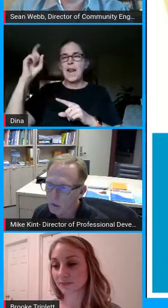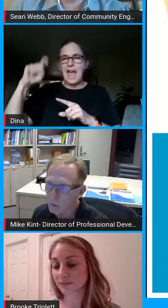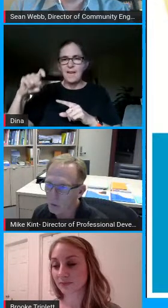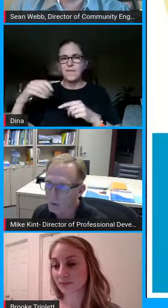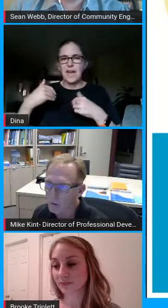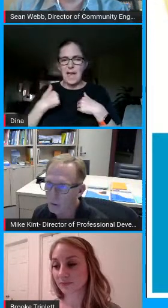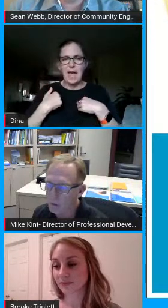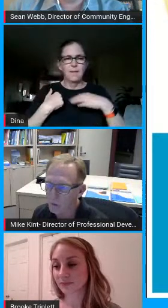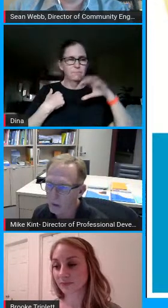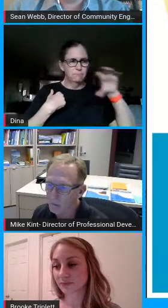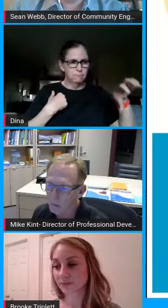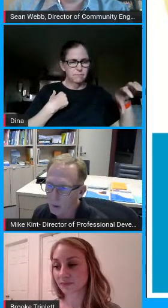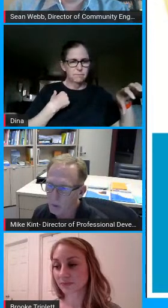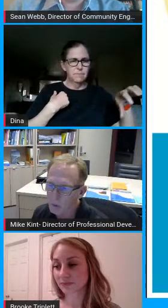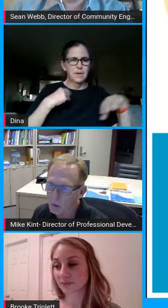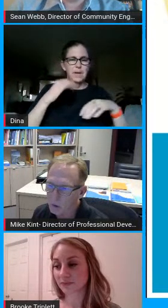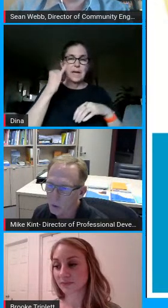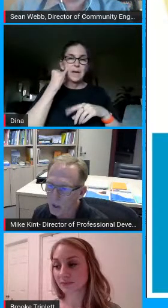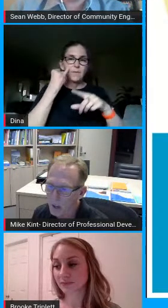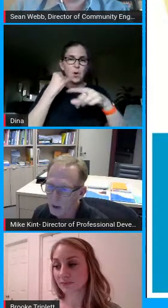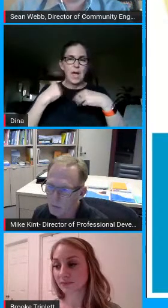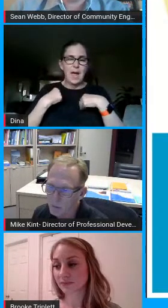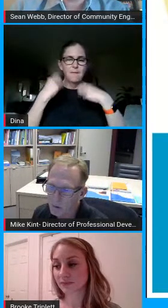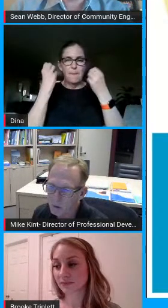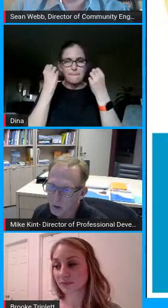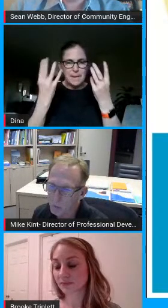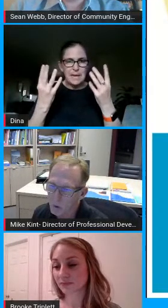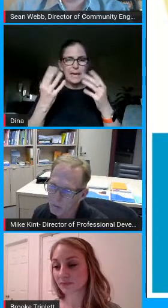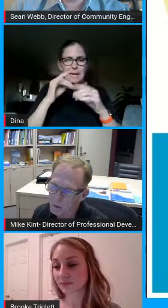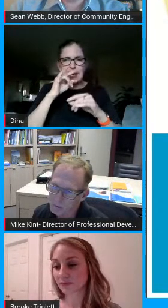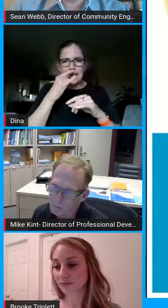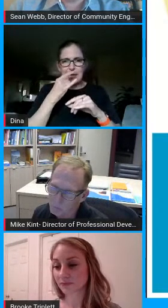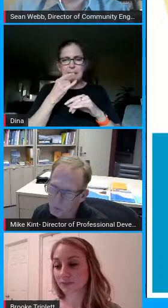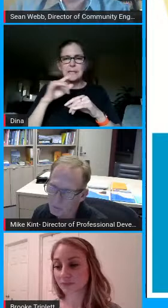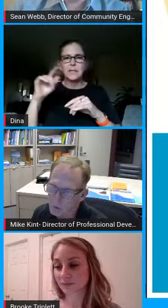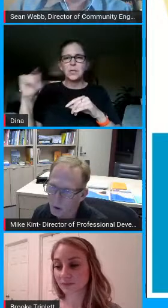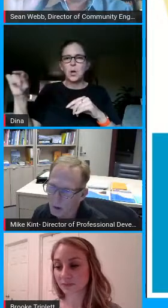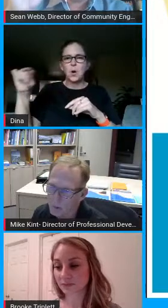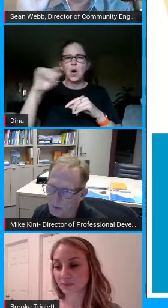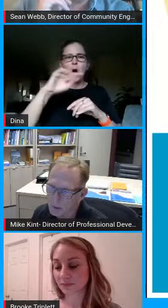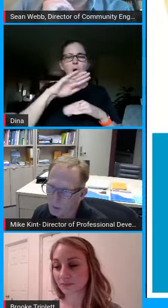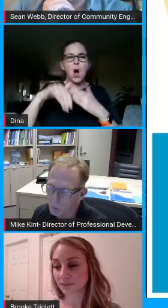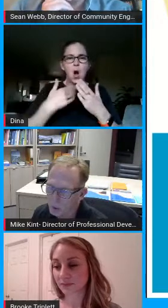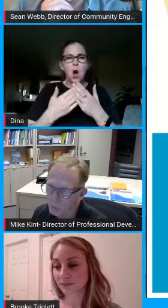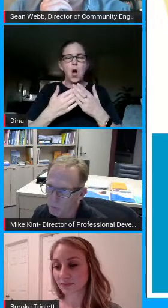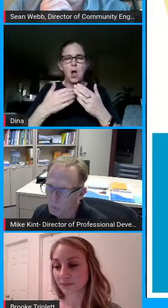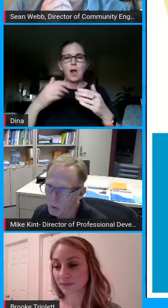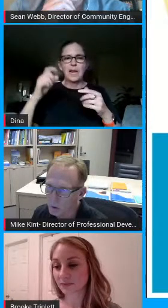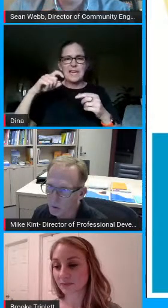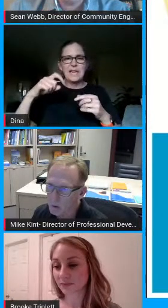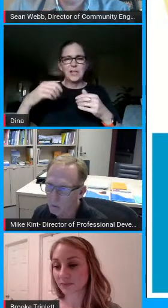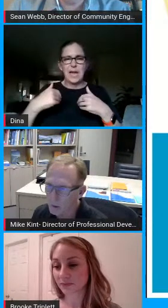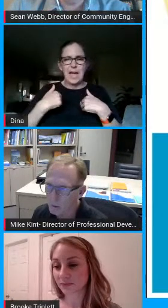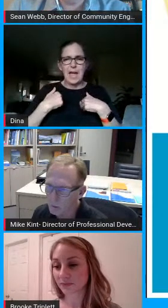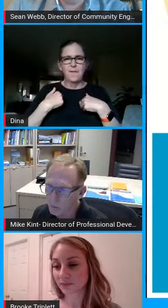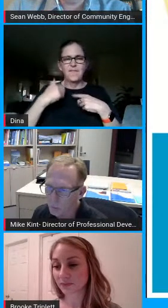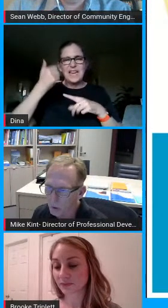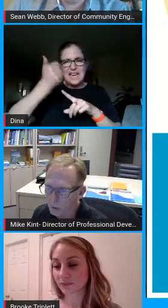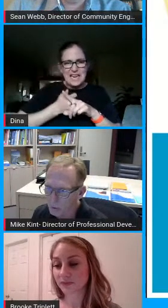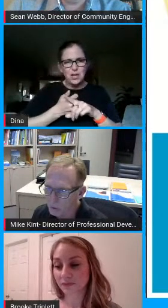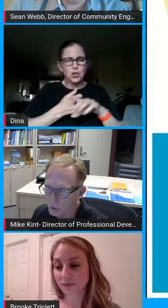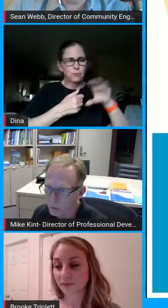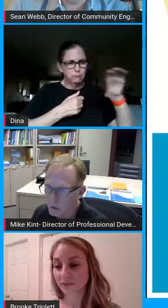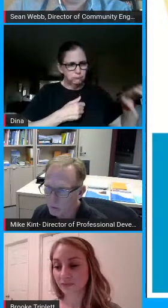sense that it's really designed for families that don't have wi-fi but if you are having connecting problems you know we can